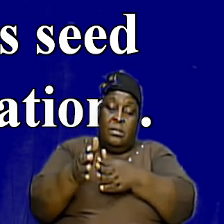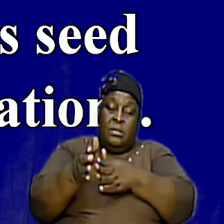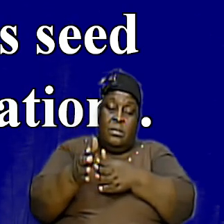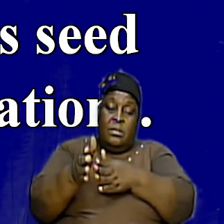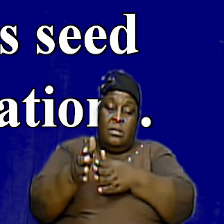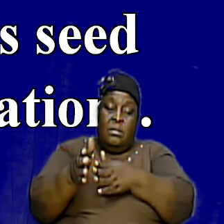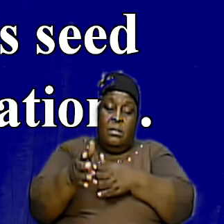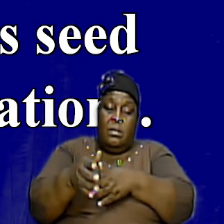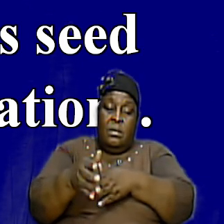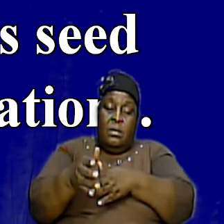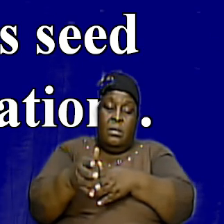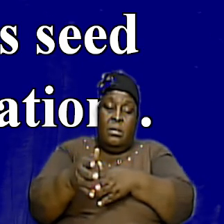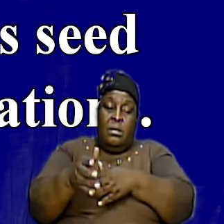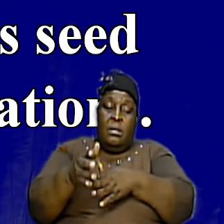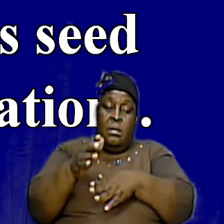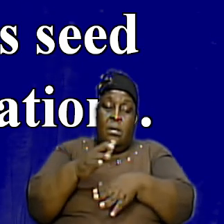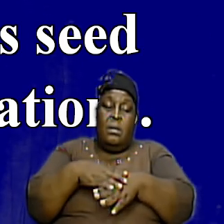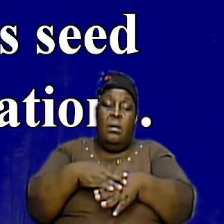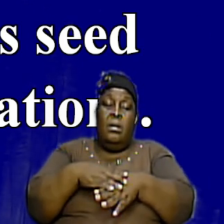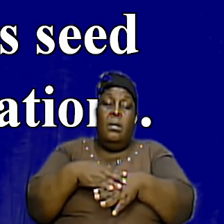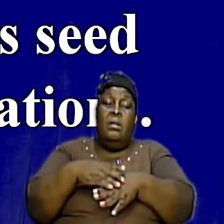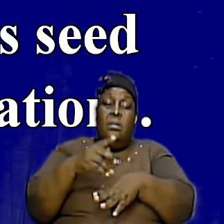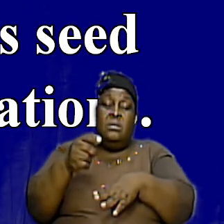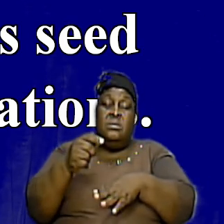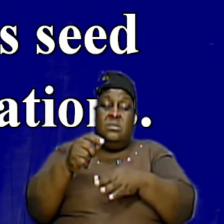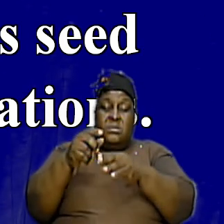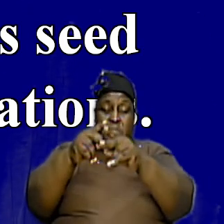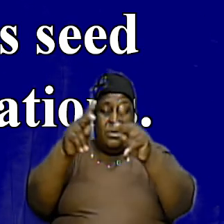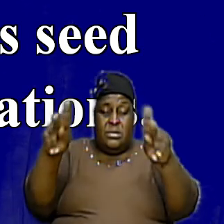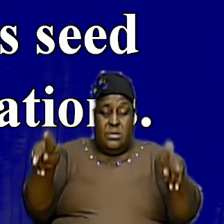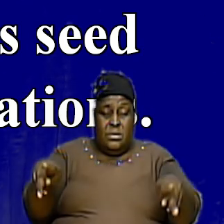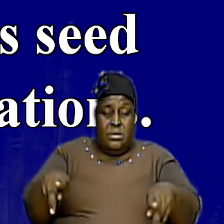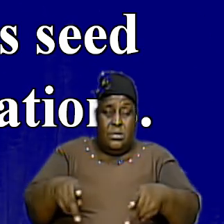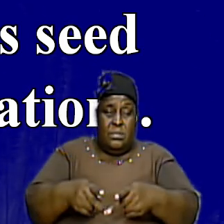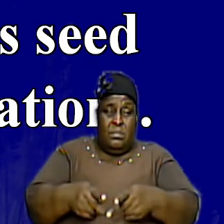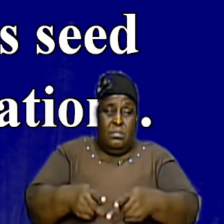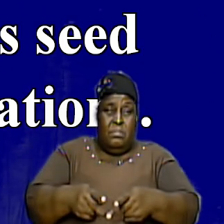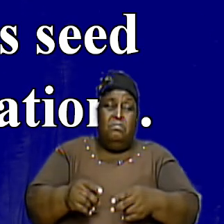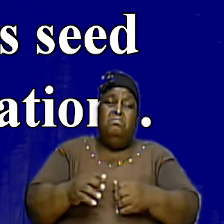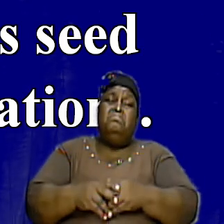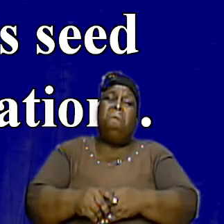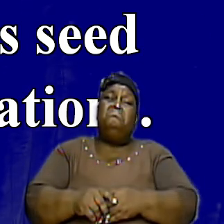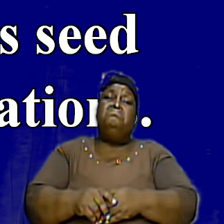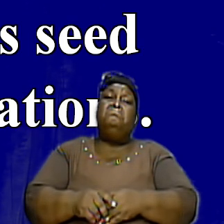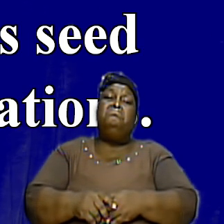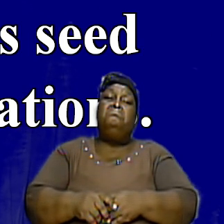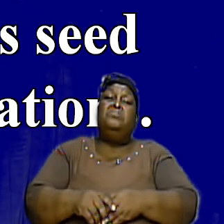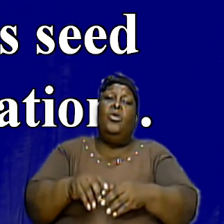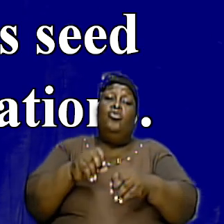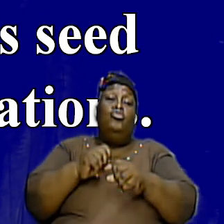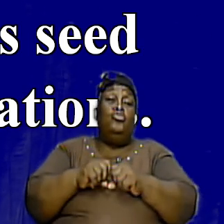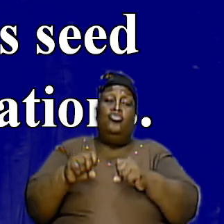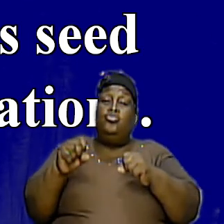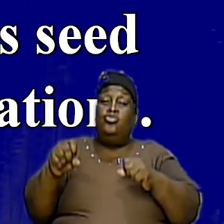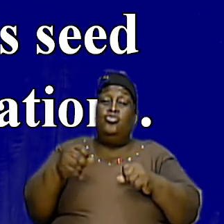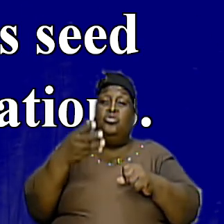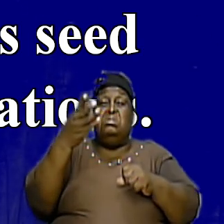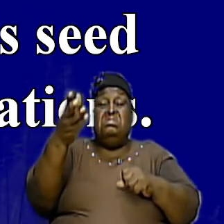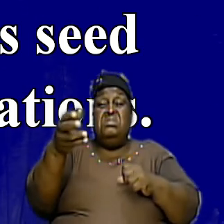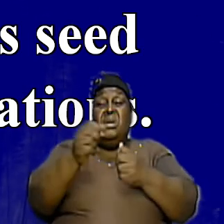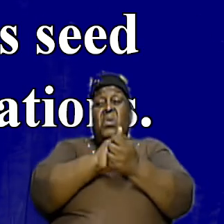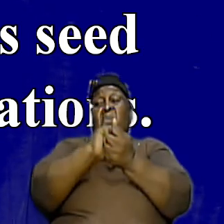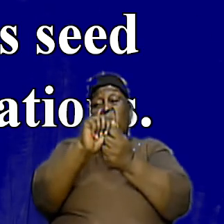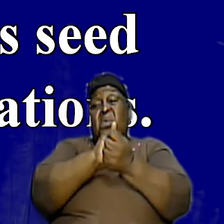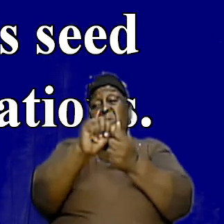based on his pattern so Exodus 30 and verse 21 says so they shall